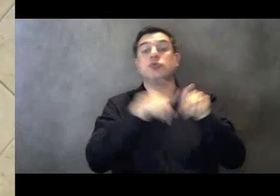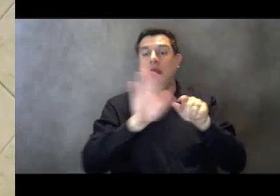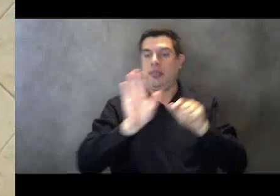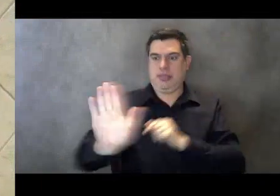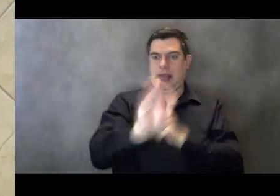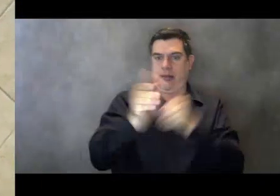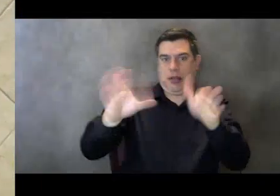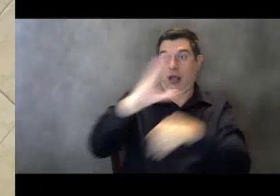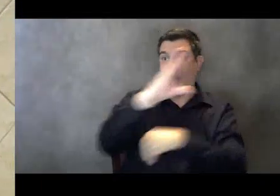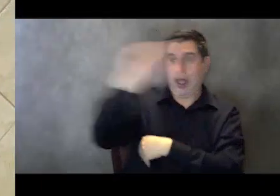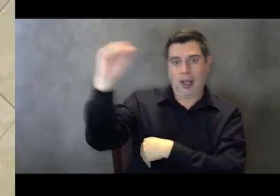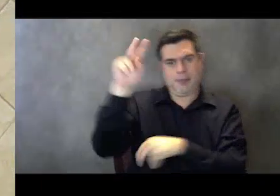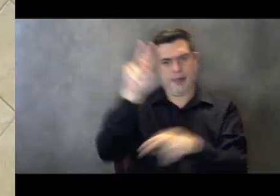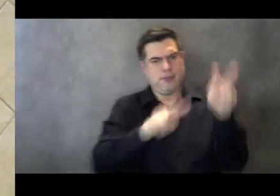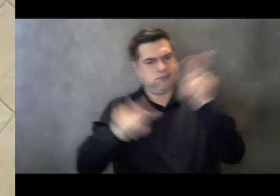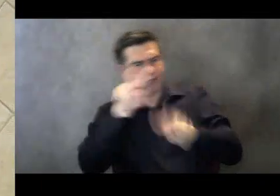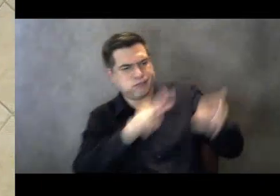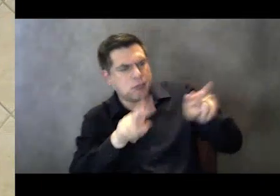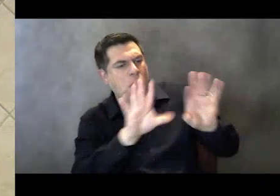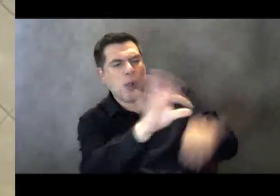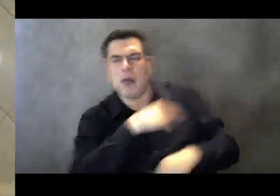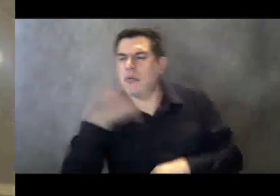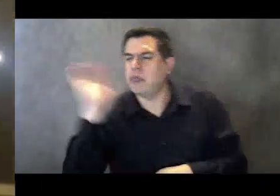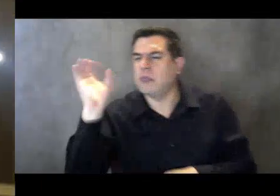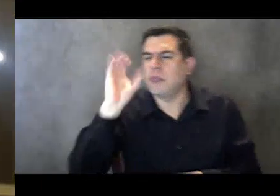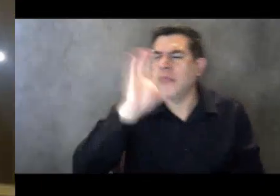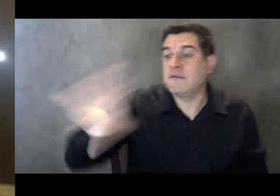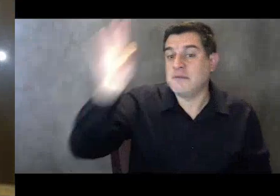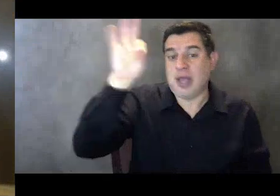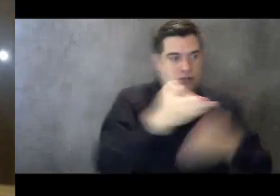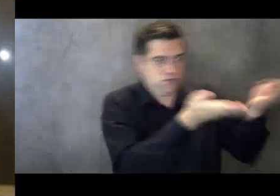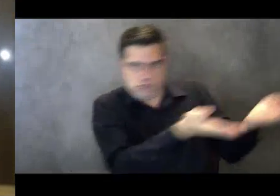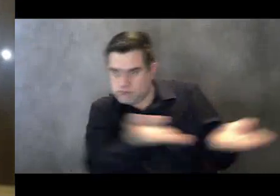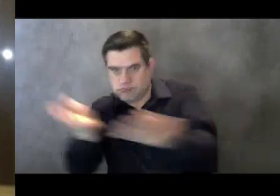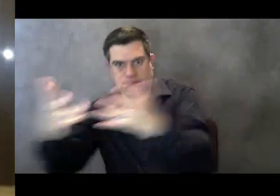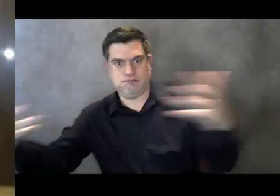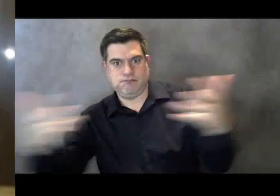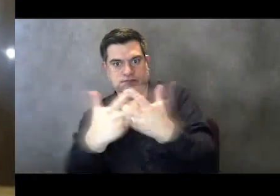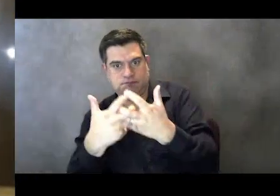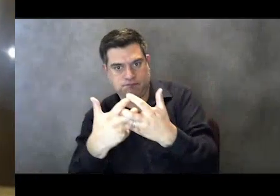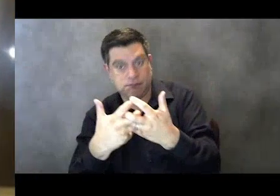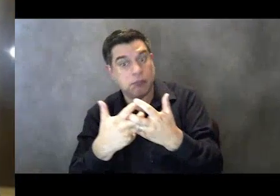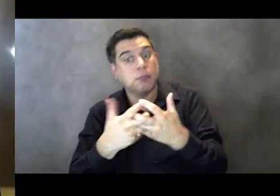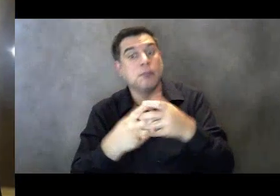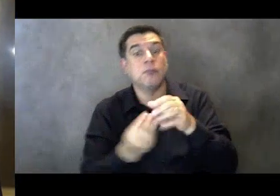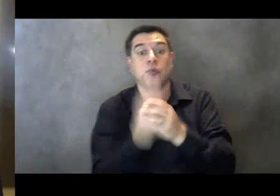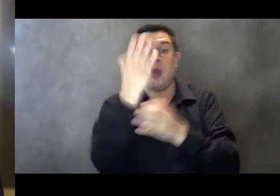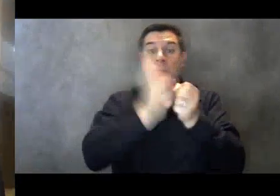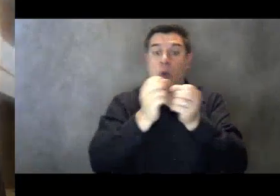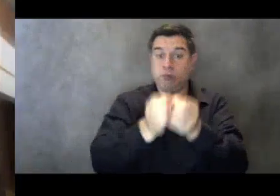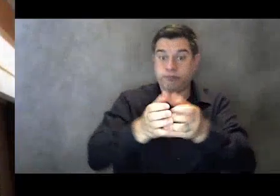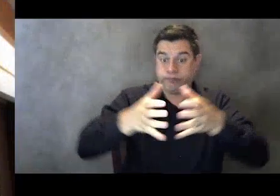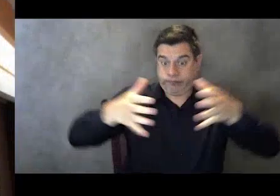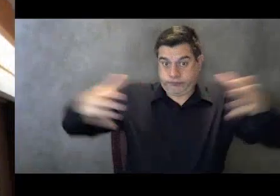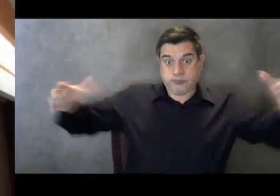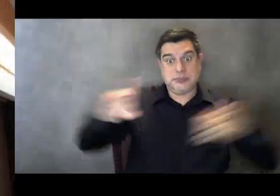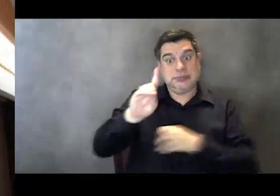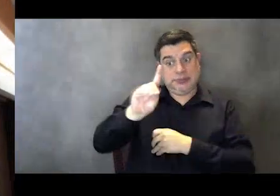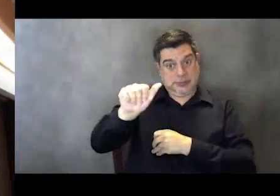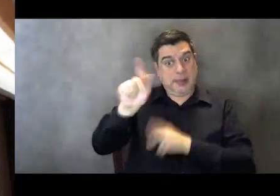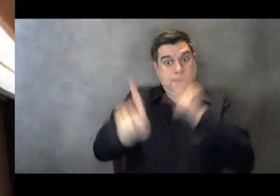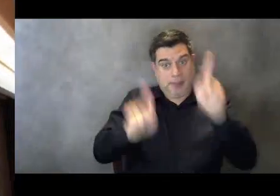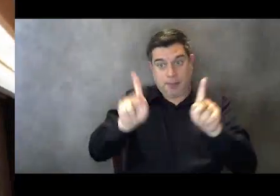from a wider pool of candidates to join their teams to create a more diverse and inclusive